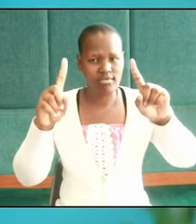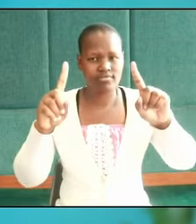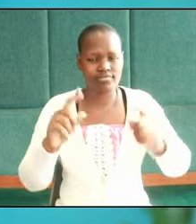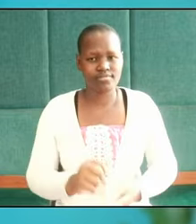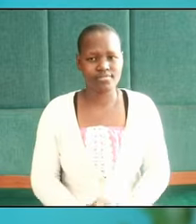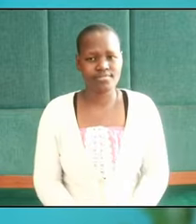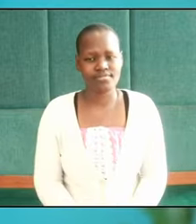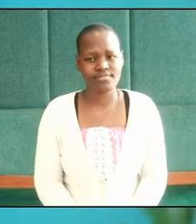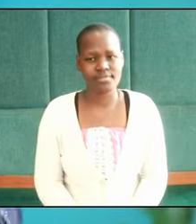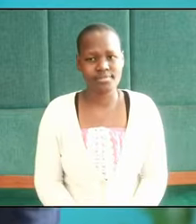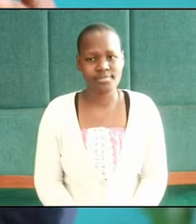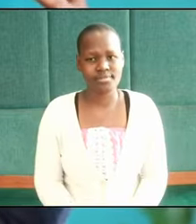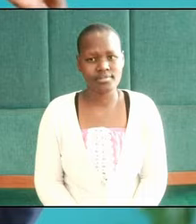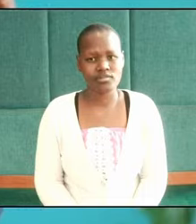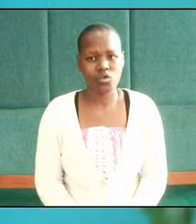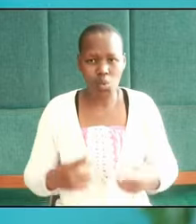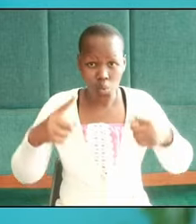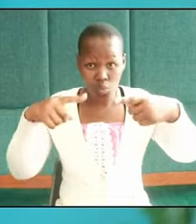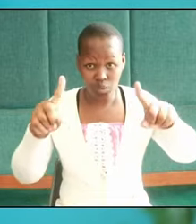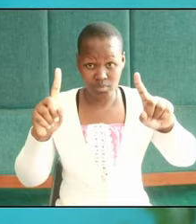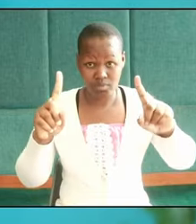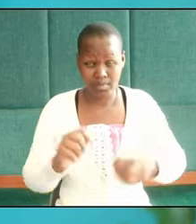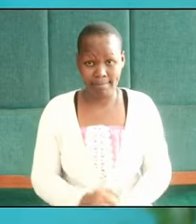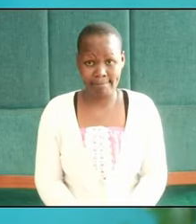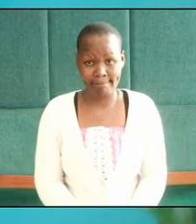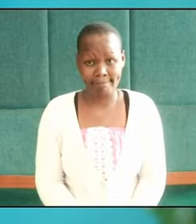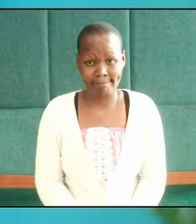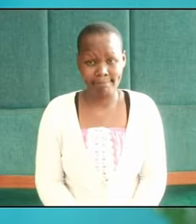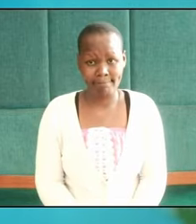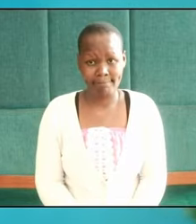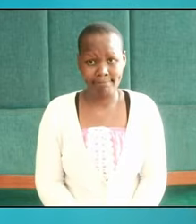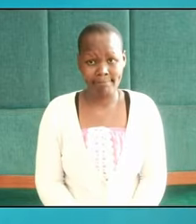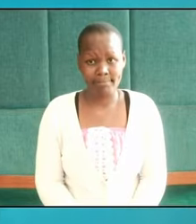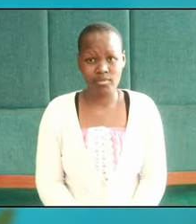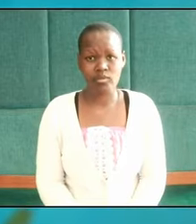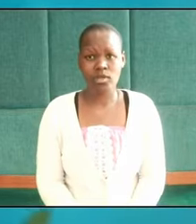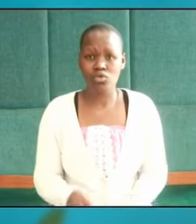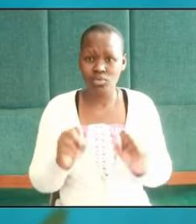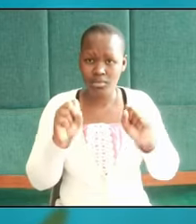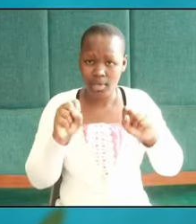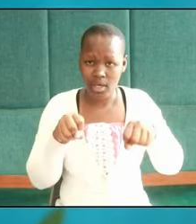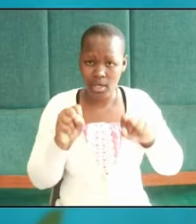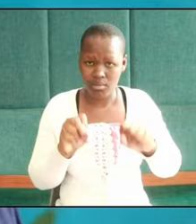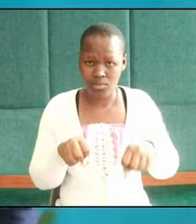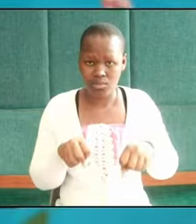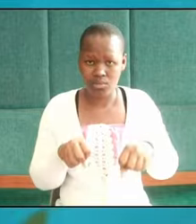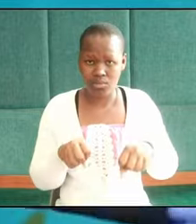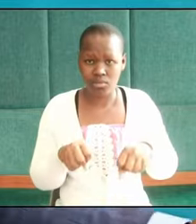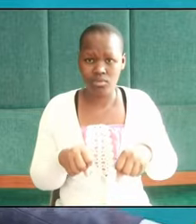is to excel, is to be able to